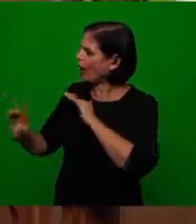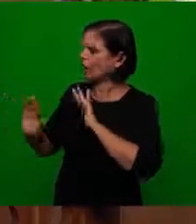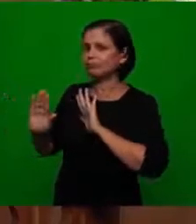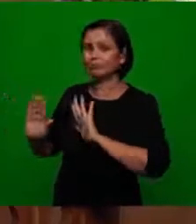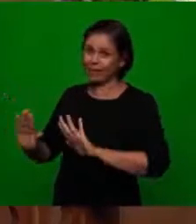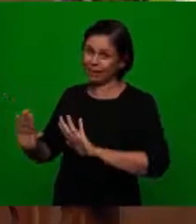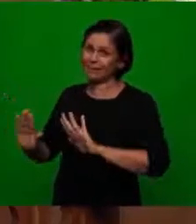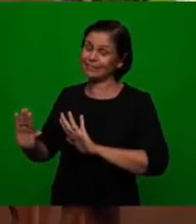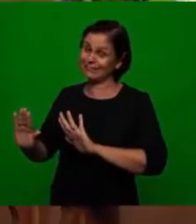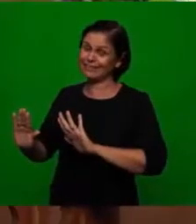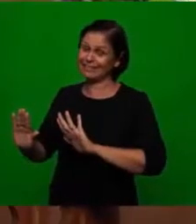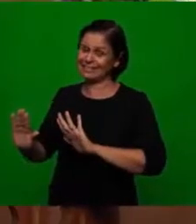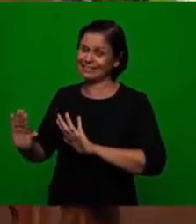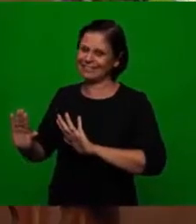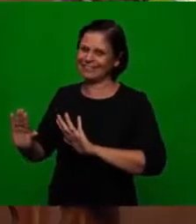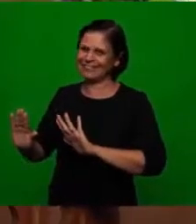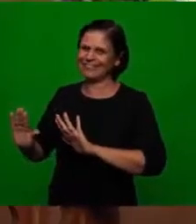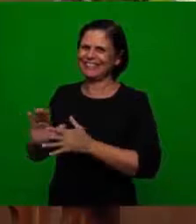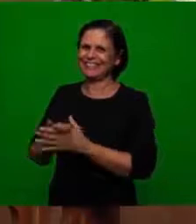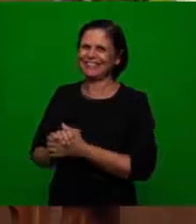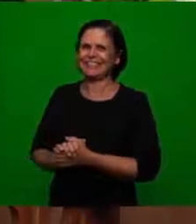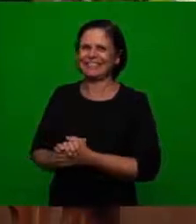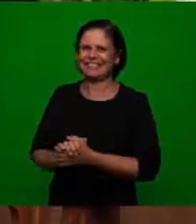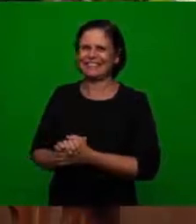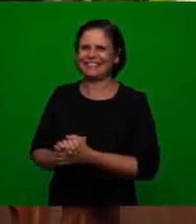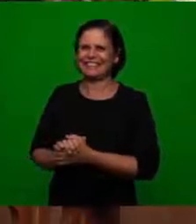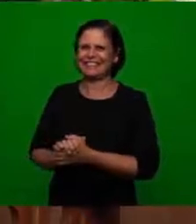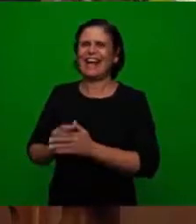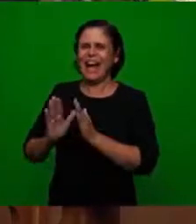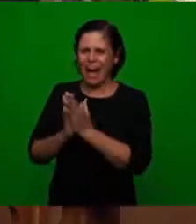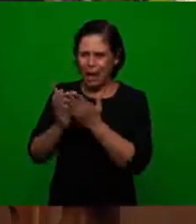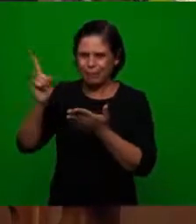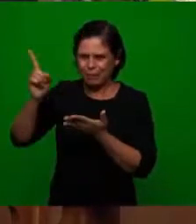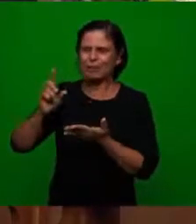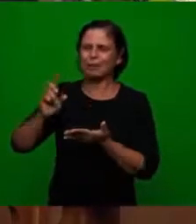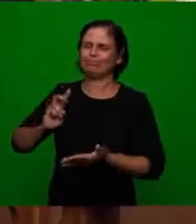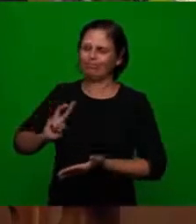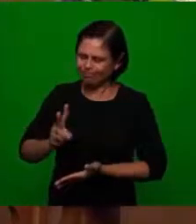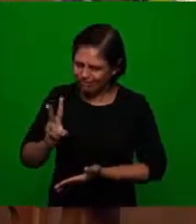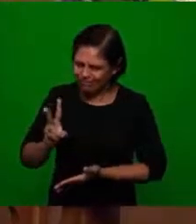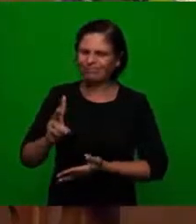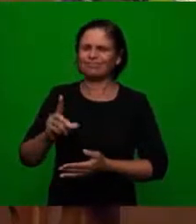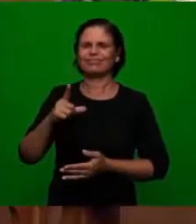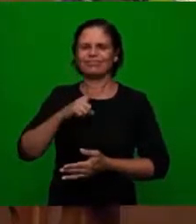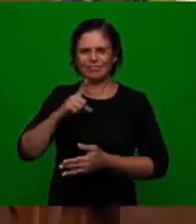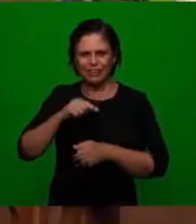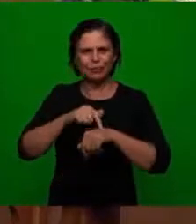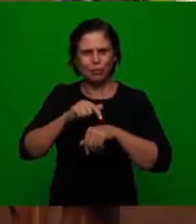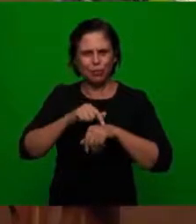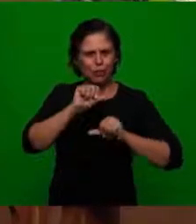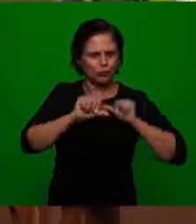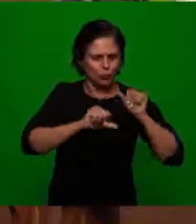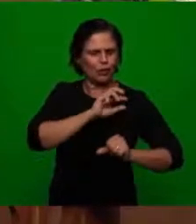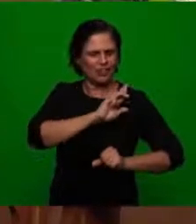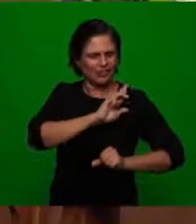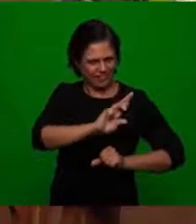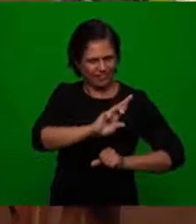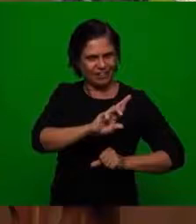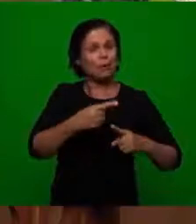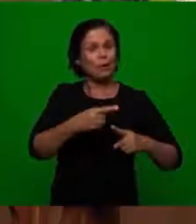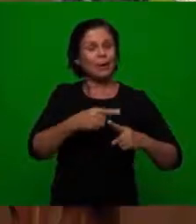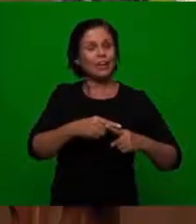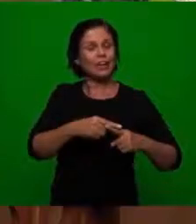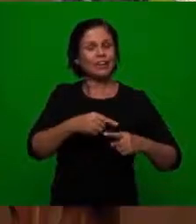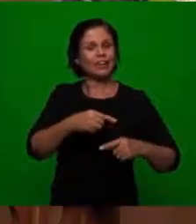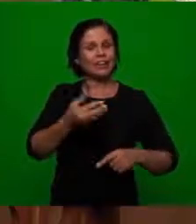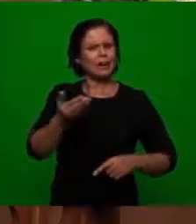the mistakes are great we cannot agree with this but there was the right moment to promote the reformation because the political